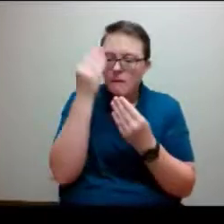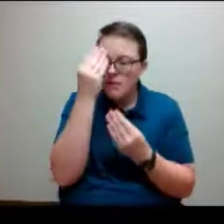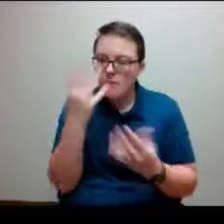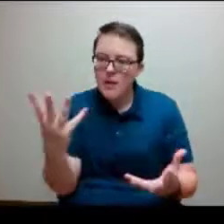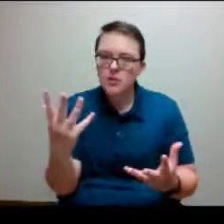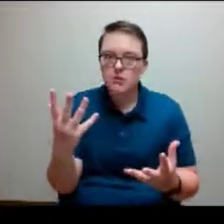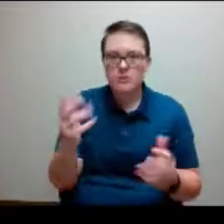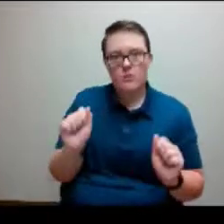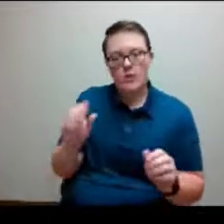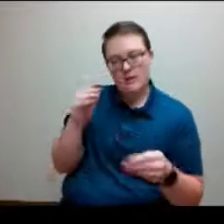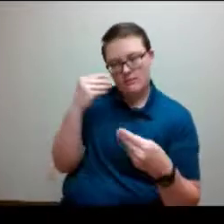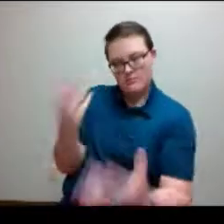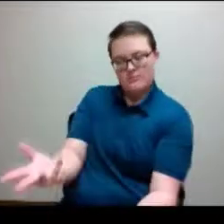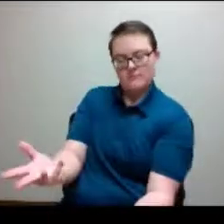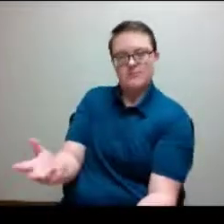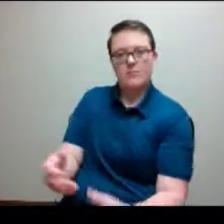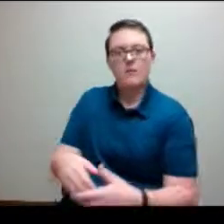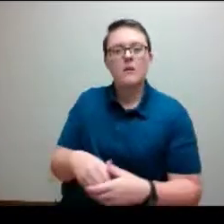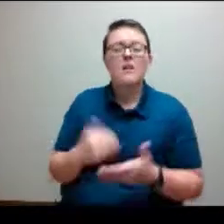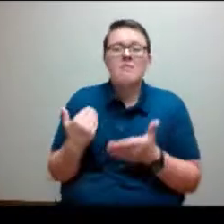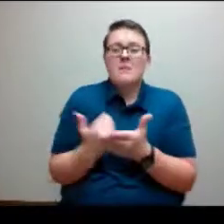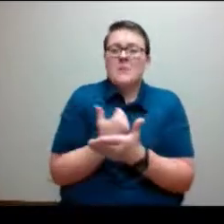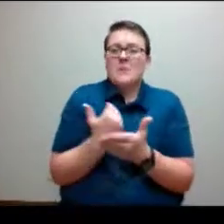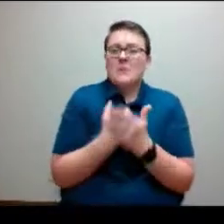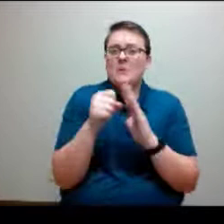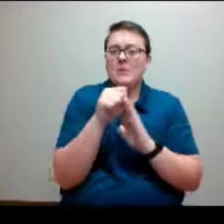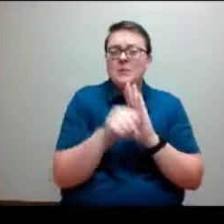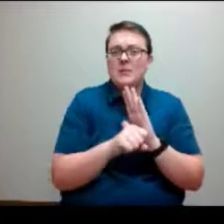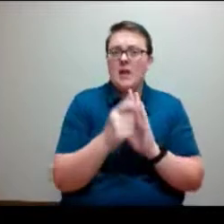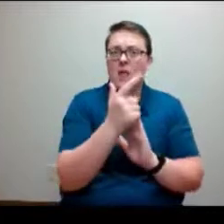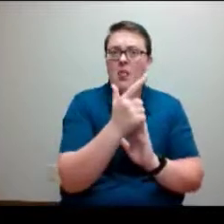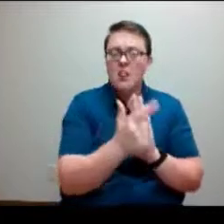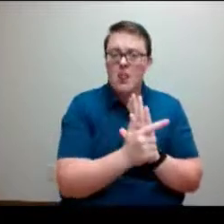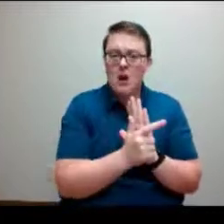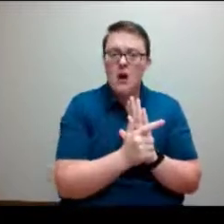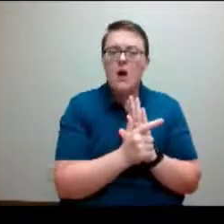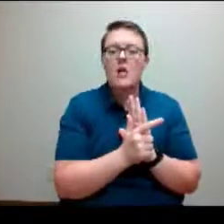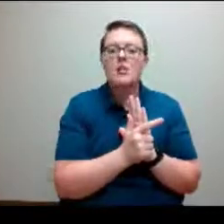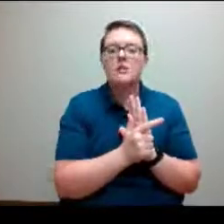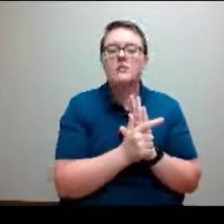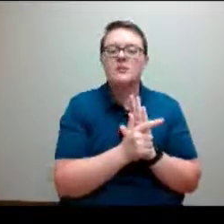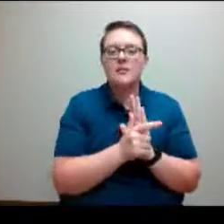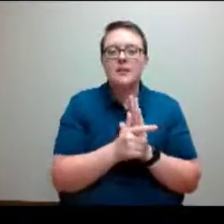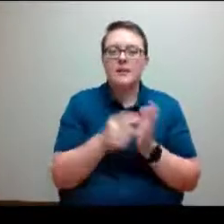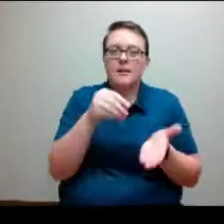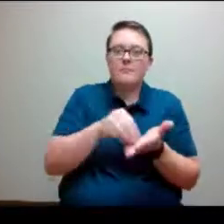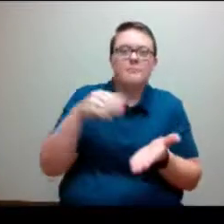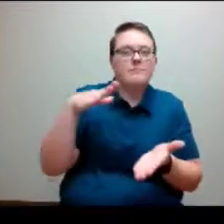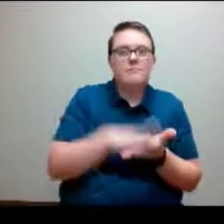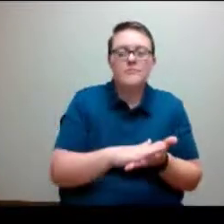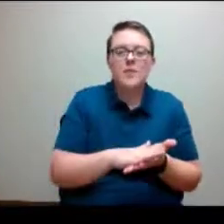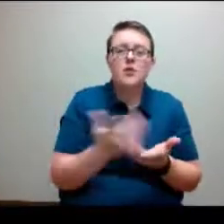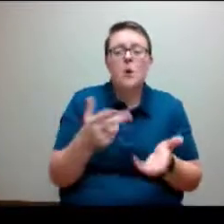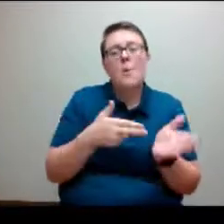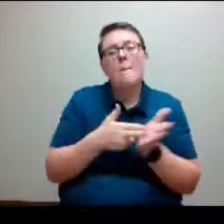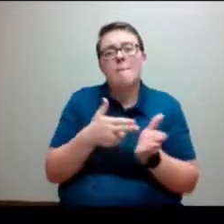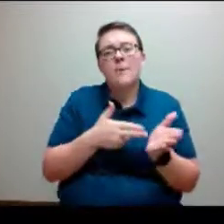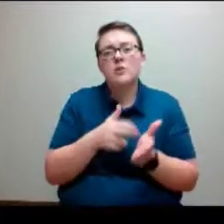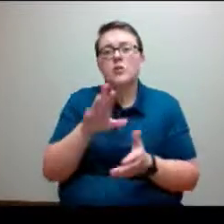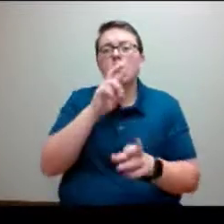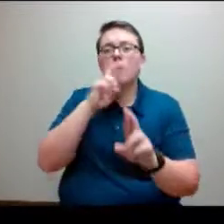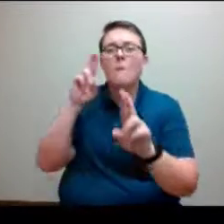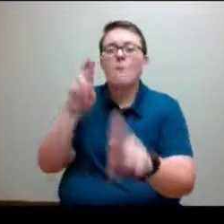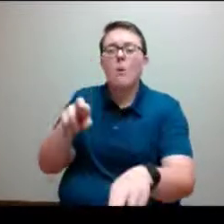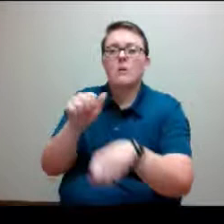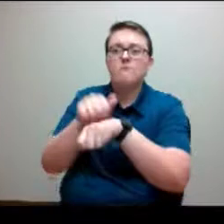There are new state laws that dictate that as well. So just make sure you're getting those reports submitted to